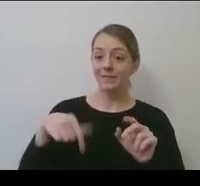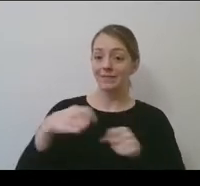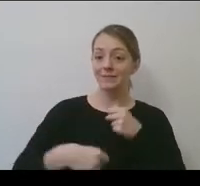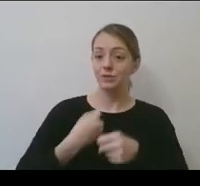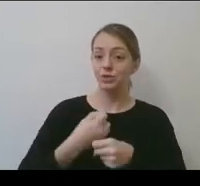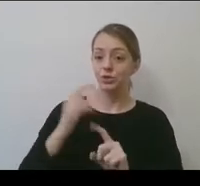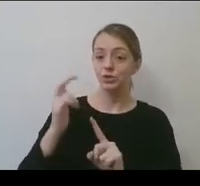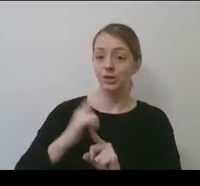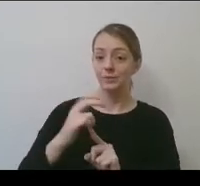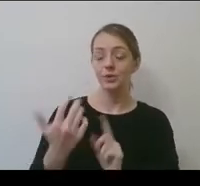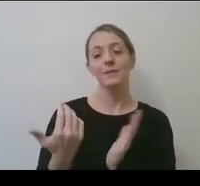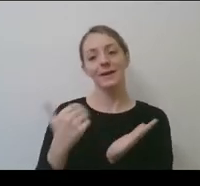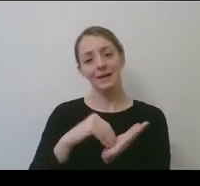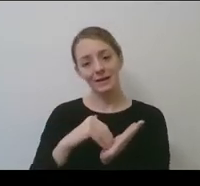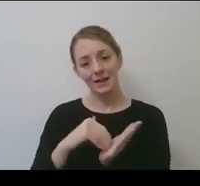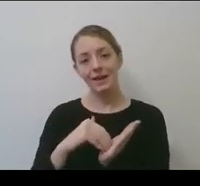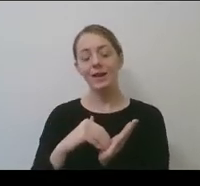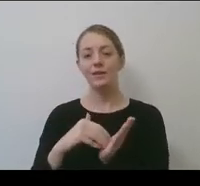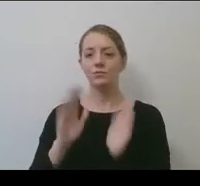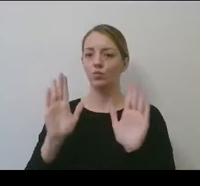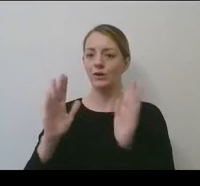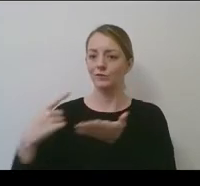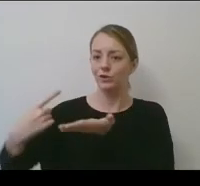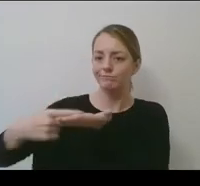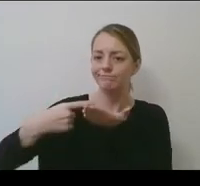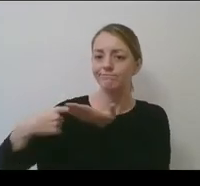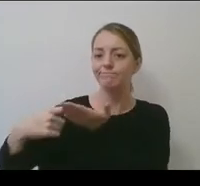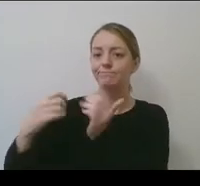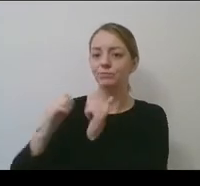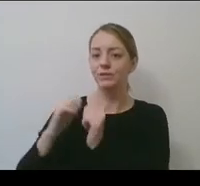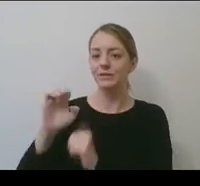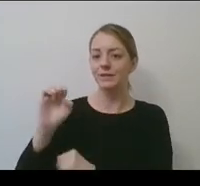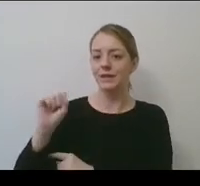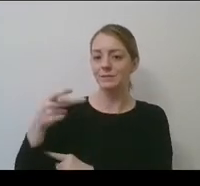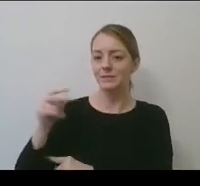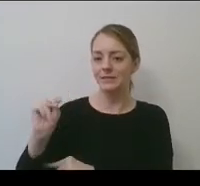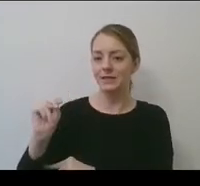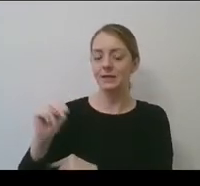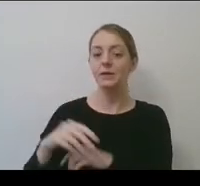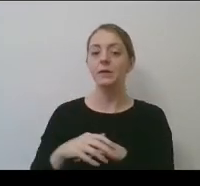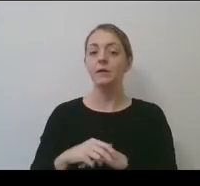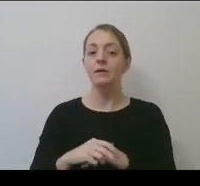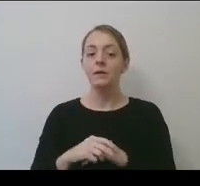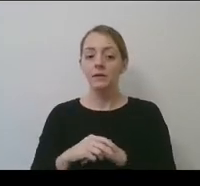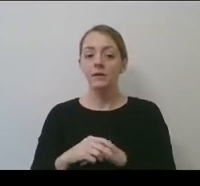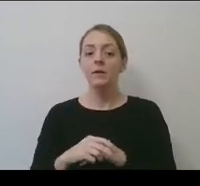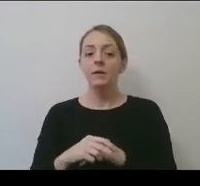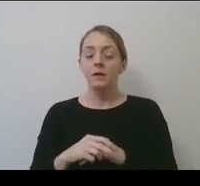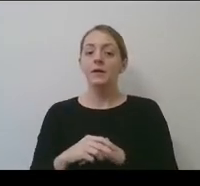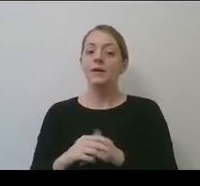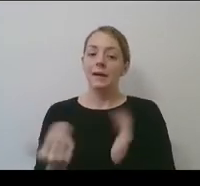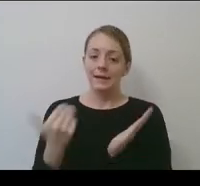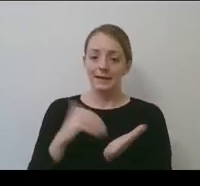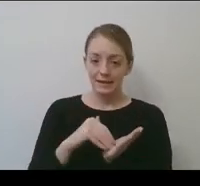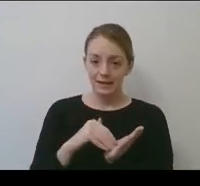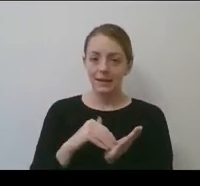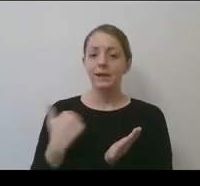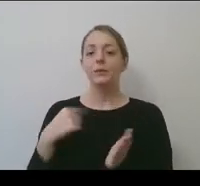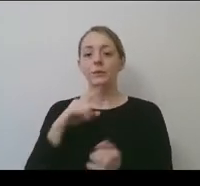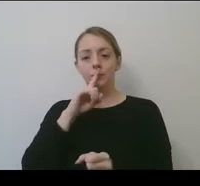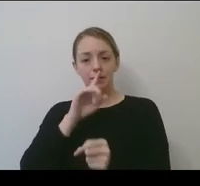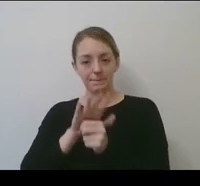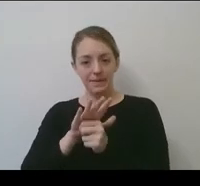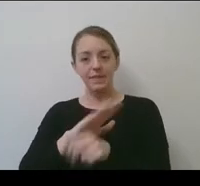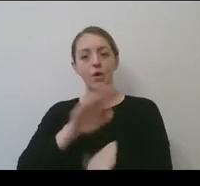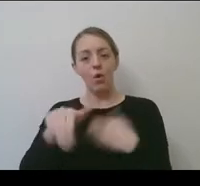been really healthy and great discussions with ESPN. We, it is, uh, there is the commitment, again, that all games will be broadcasted,